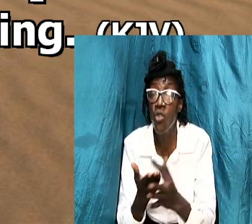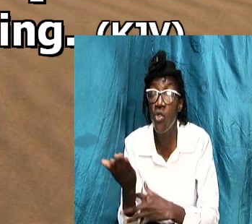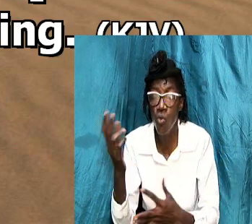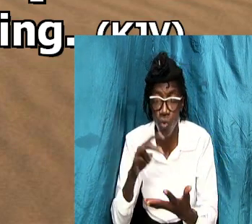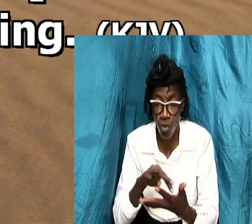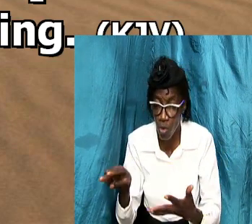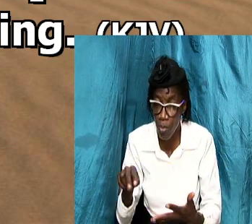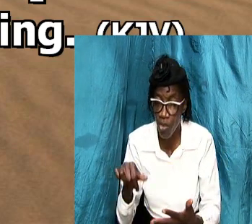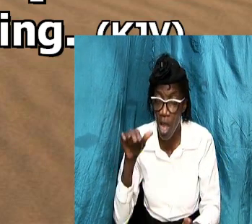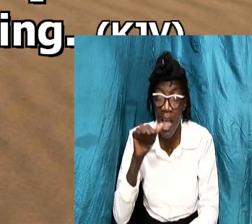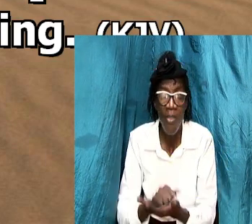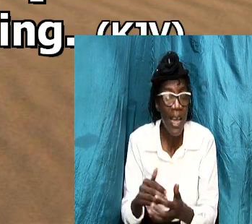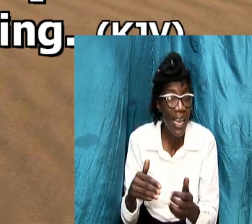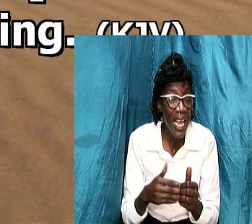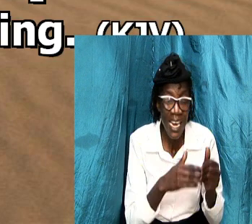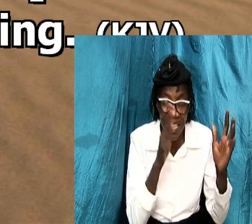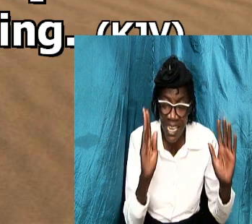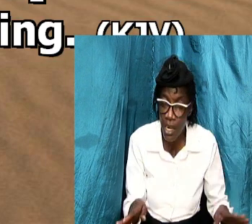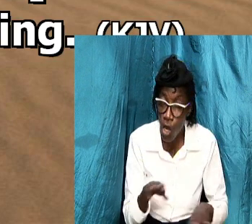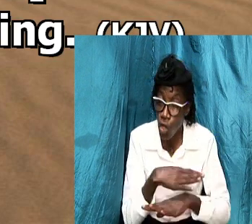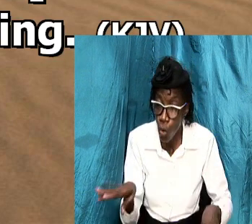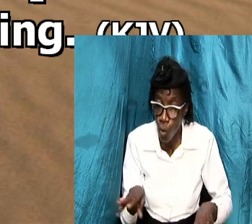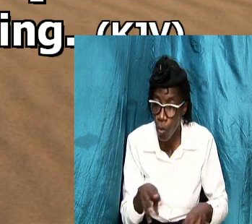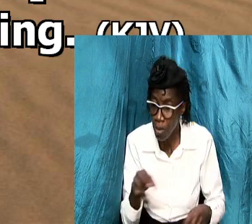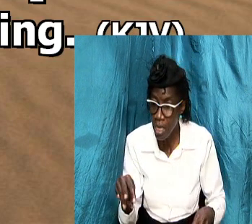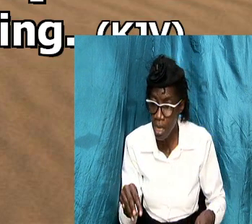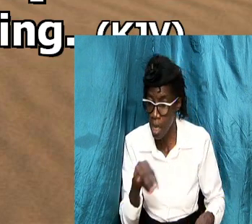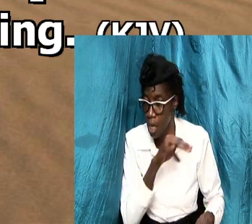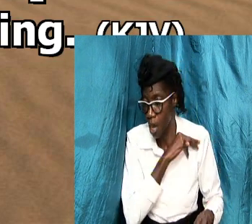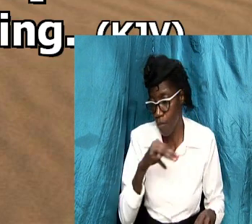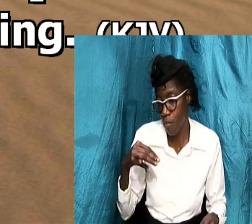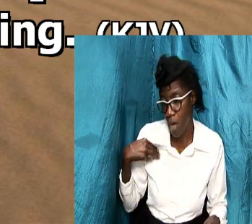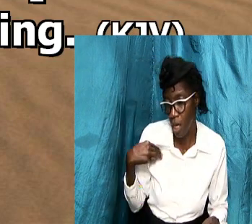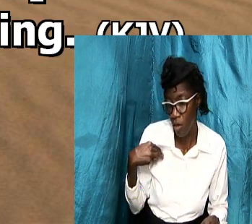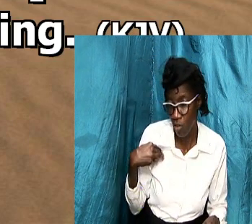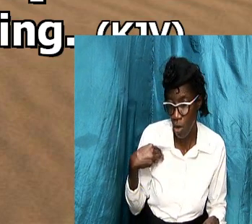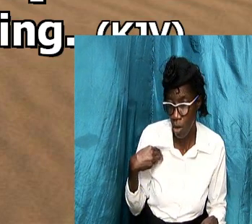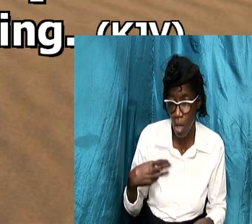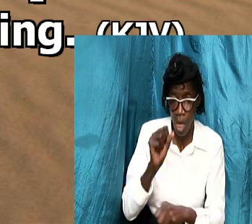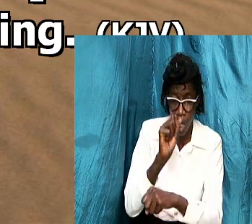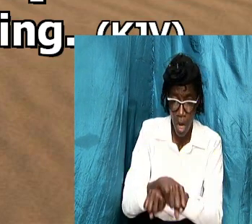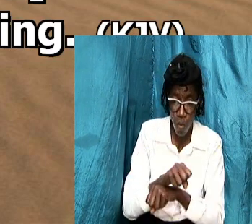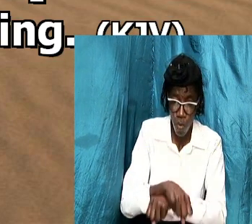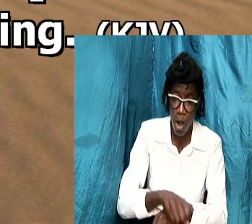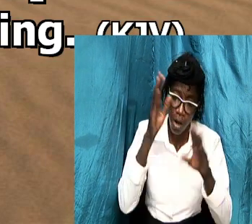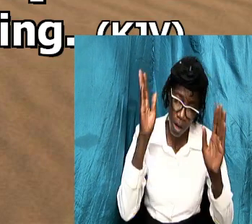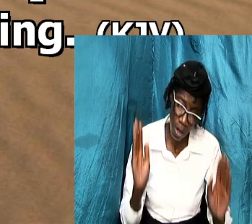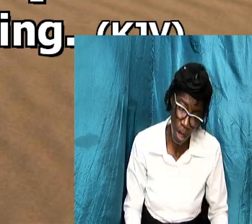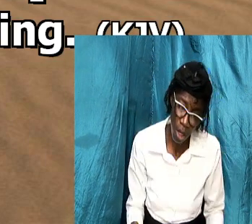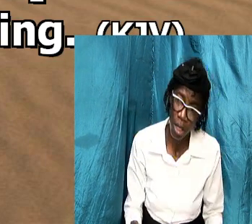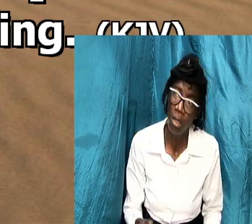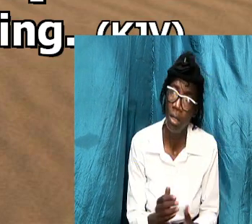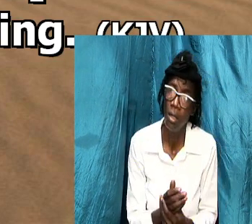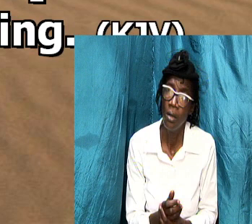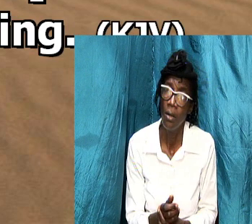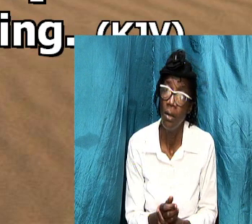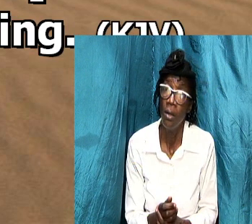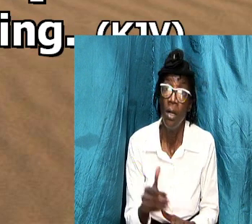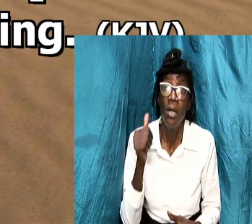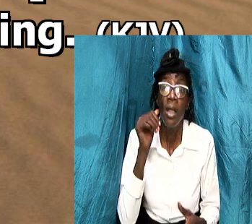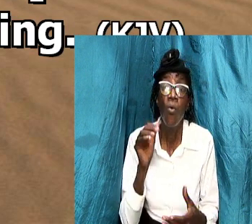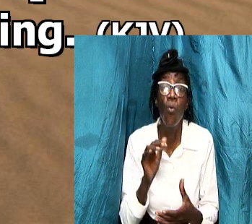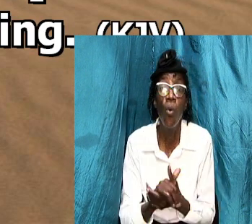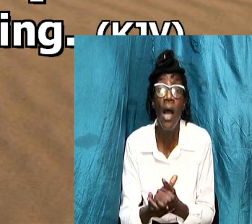not mean a master and slave but one where the wife the spouse is the